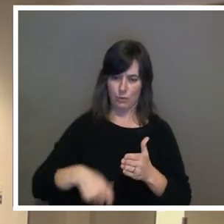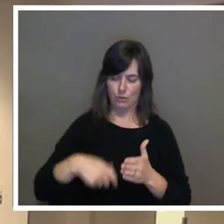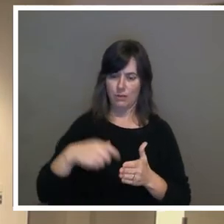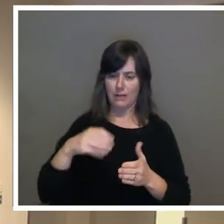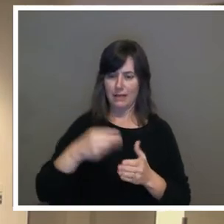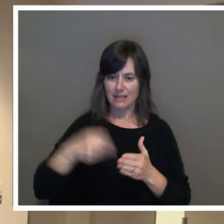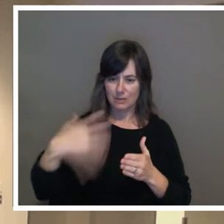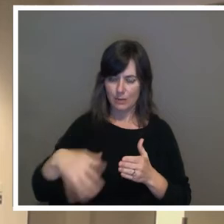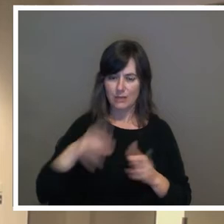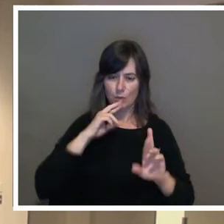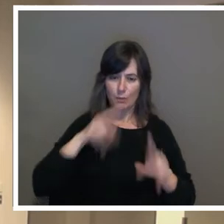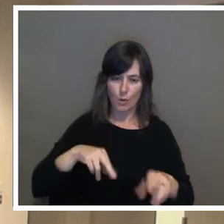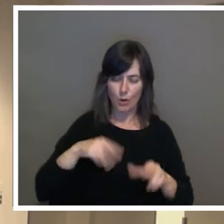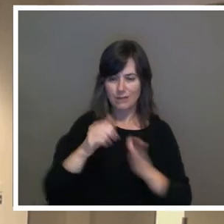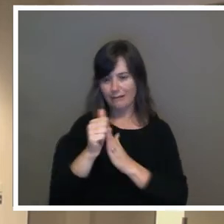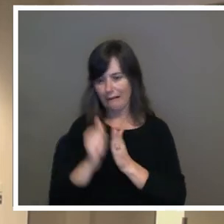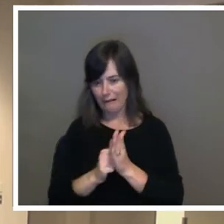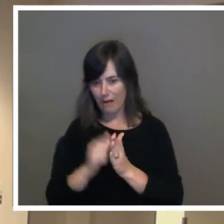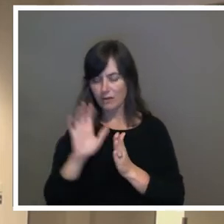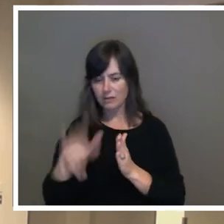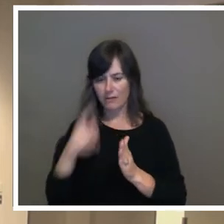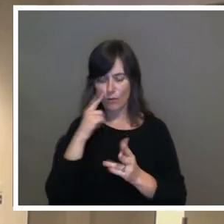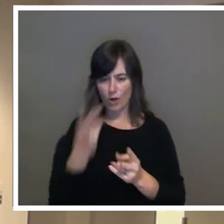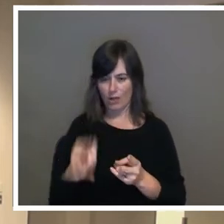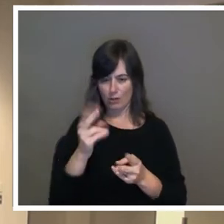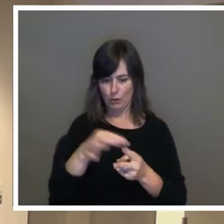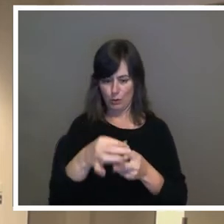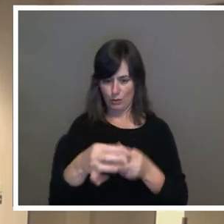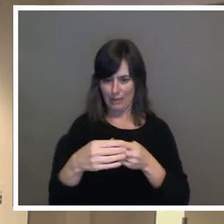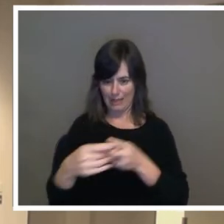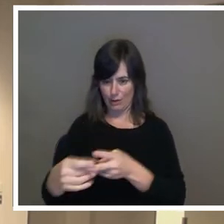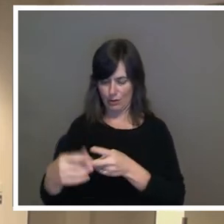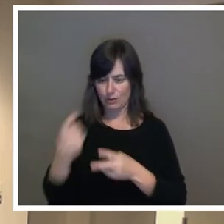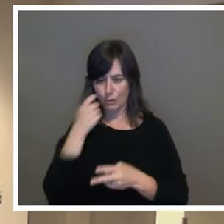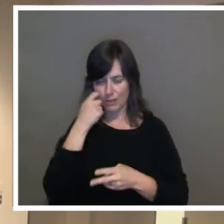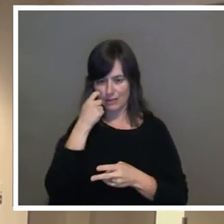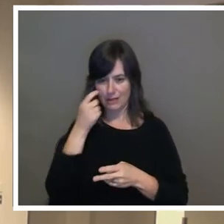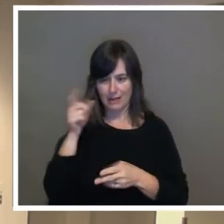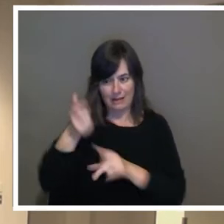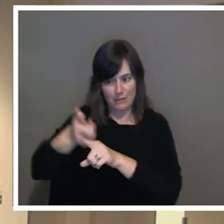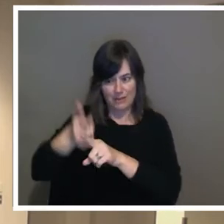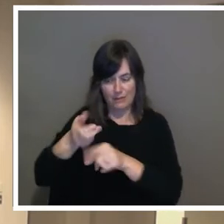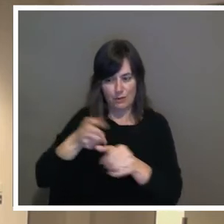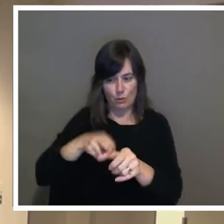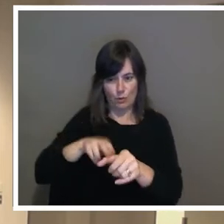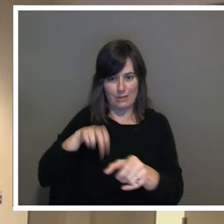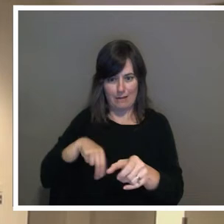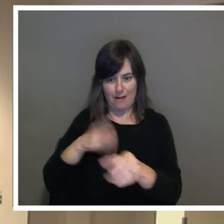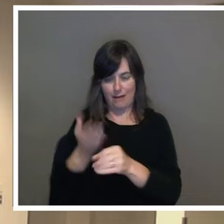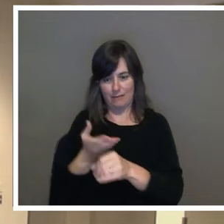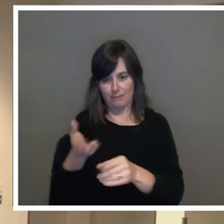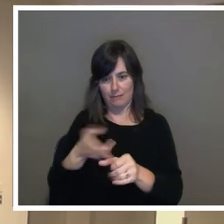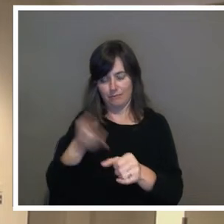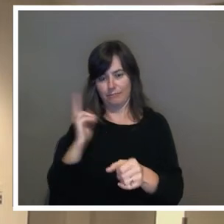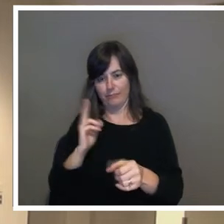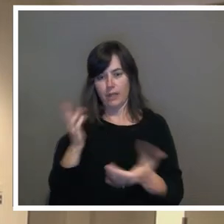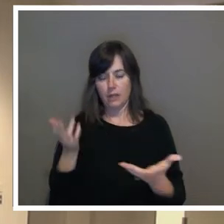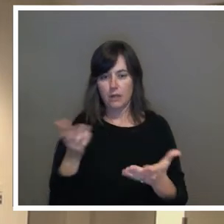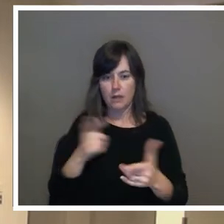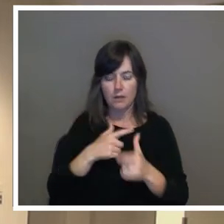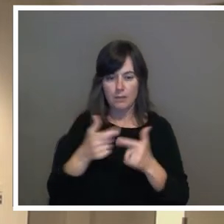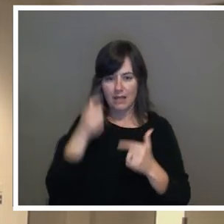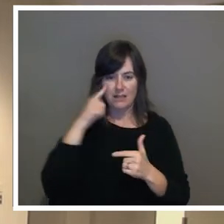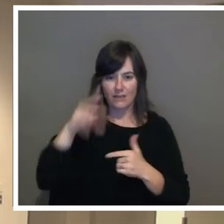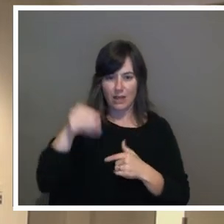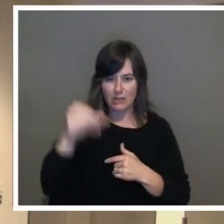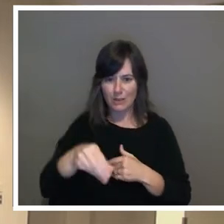reports or whatever of the two leaders recently who had to resign because of their exorbitant spending, how did that go unnoticed for so long? And